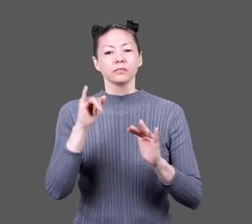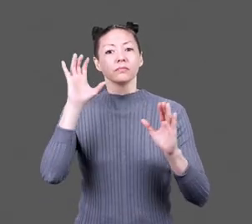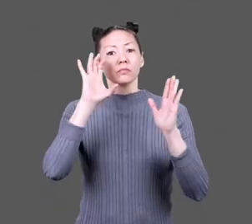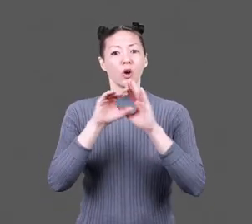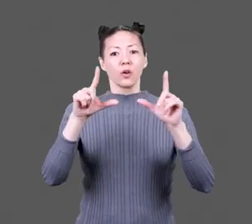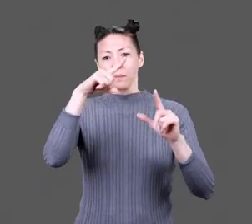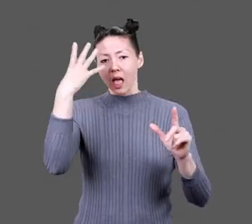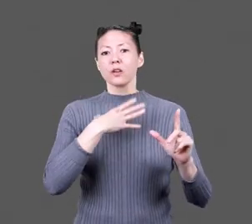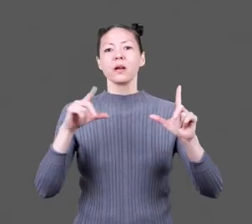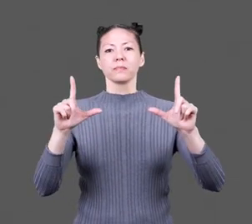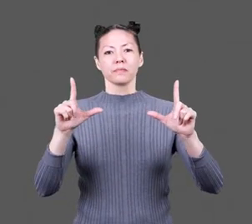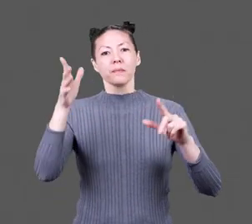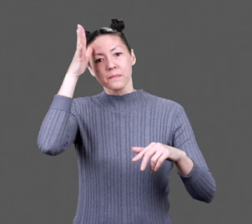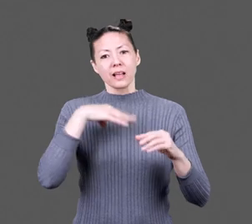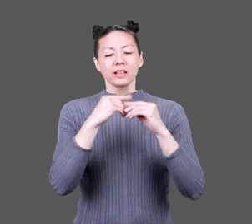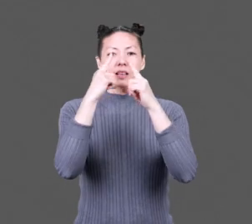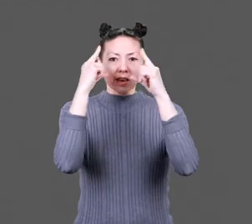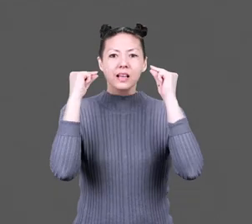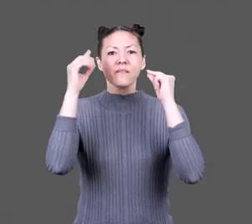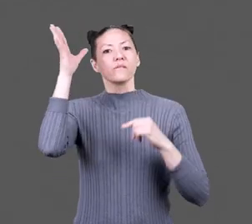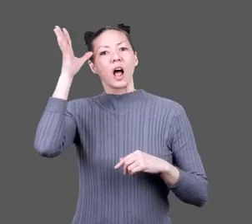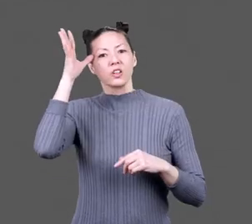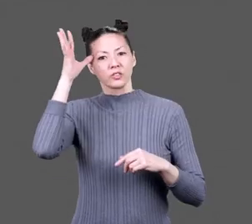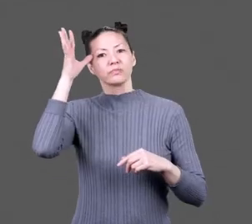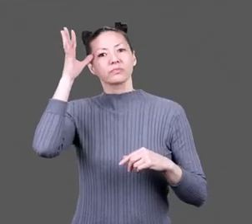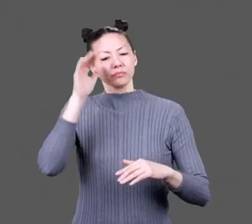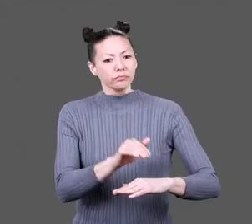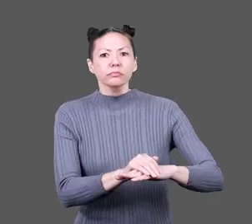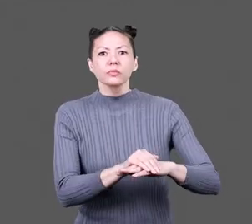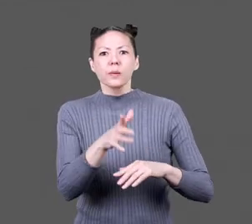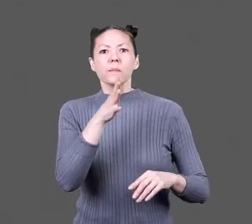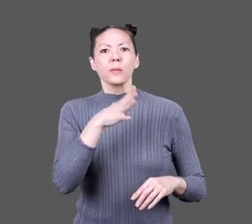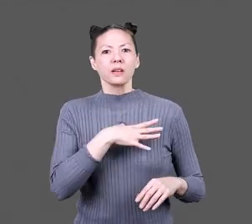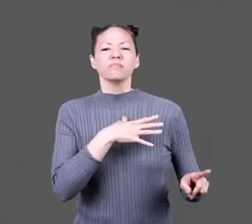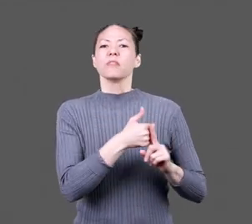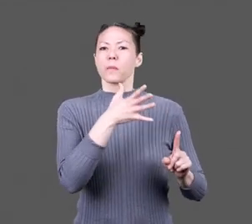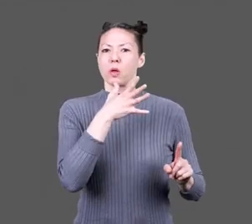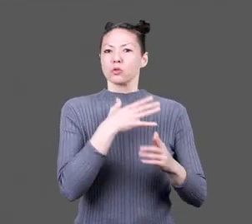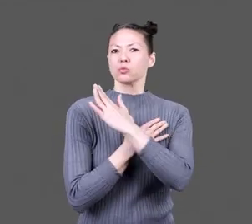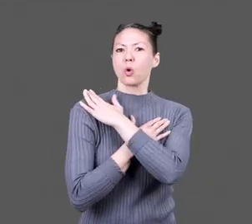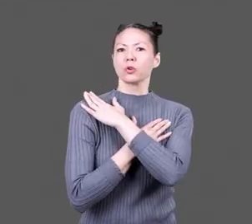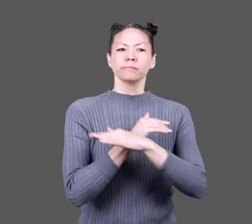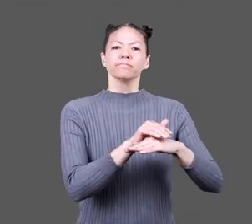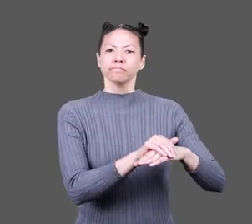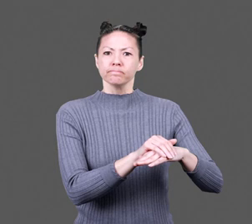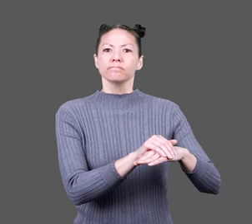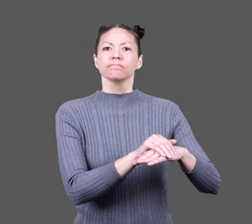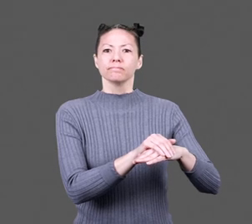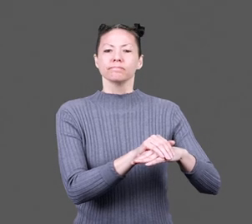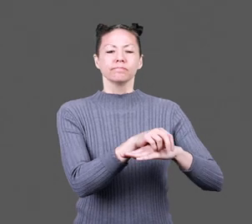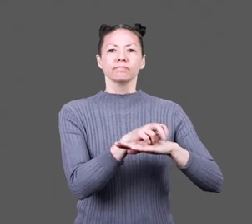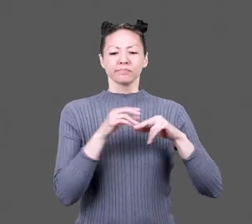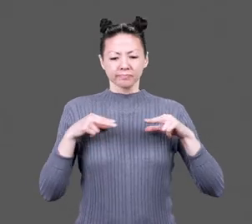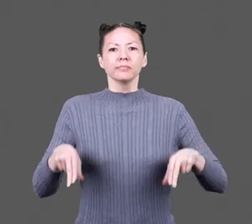In a black and white photograph, the man in glasses, father, puts his arm around the woman, mother's, shoulder. He wears